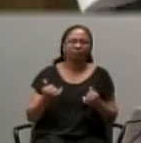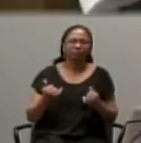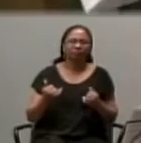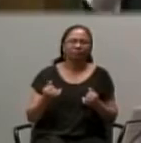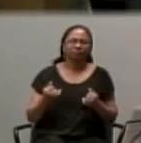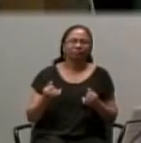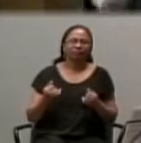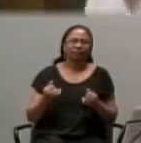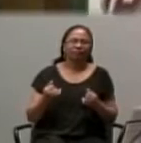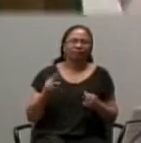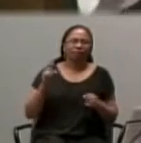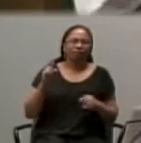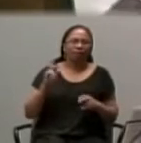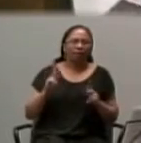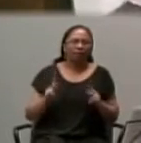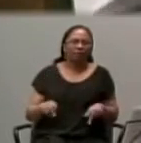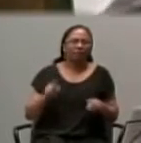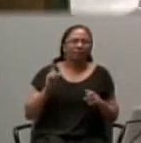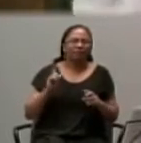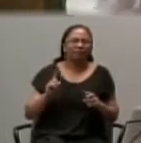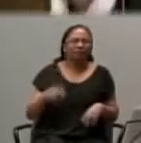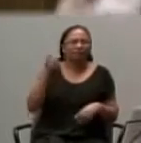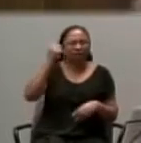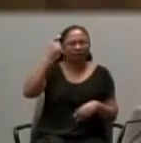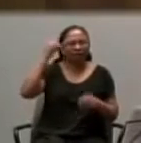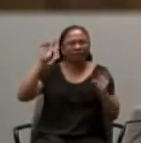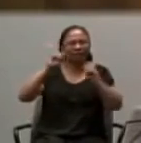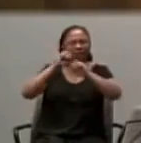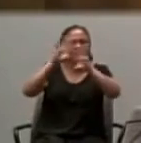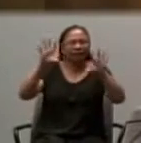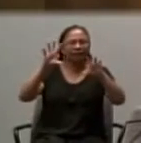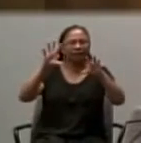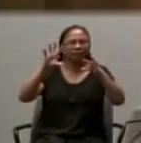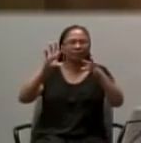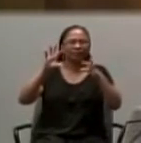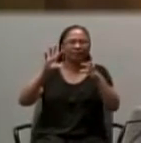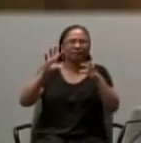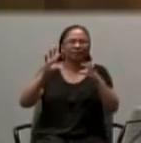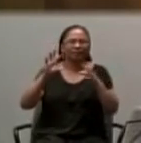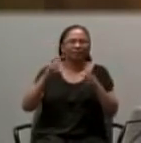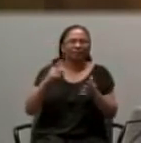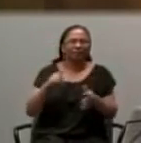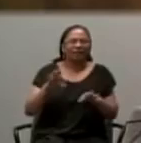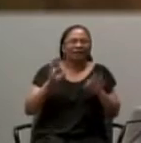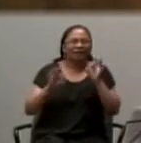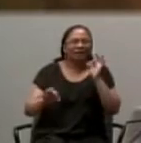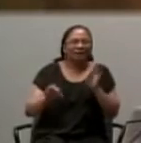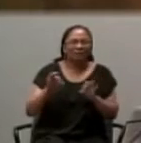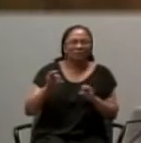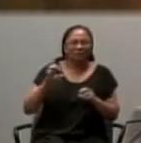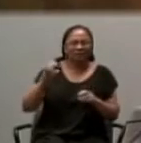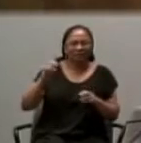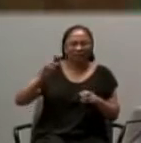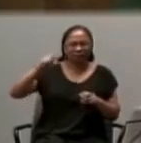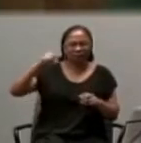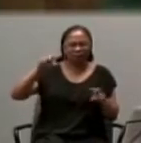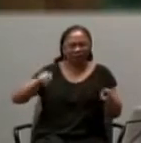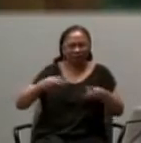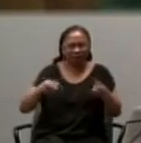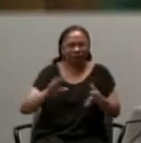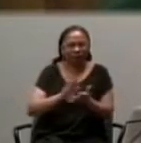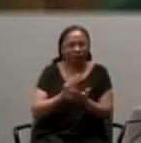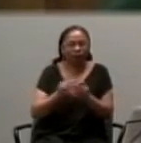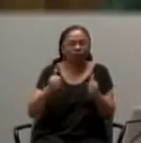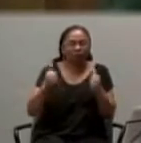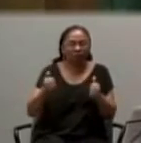mystery or the depths of what was possible if you had spinach made well. And Jesus is essentially